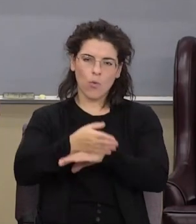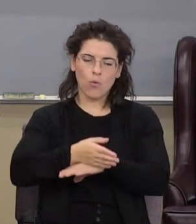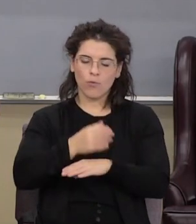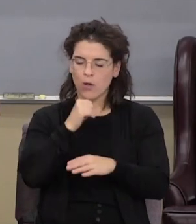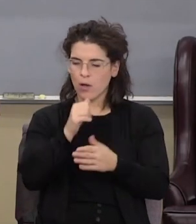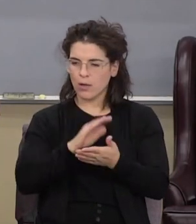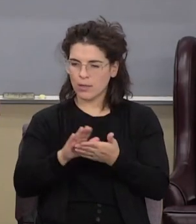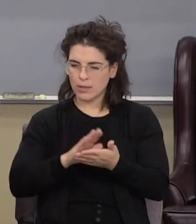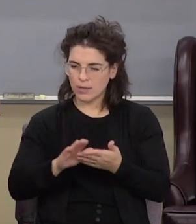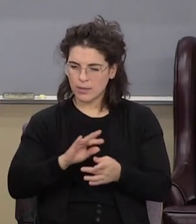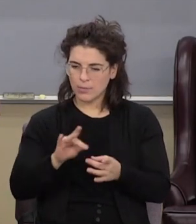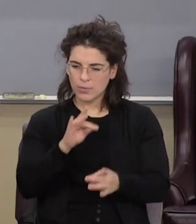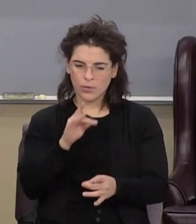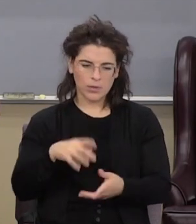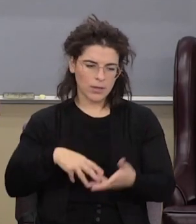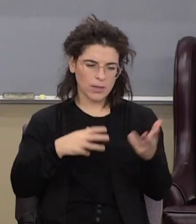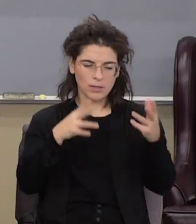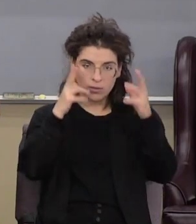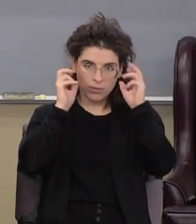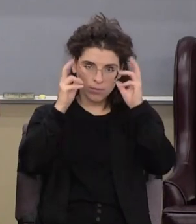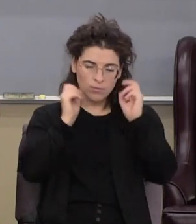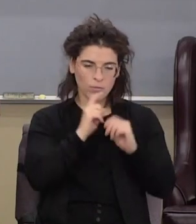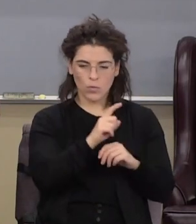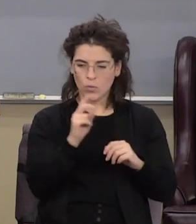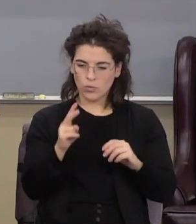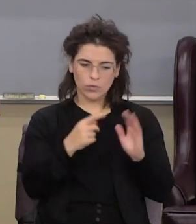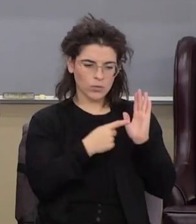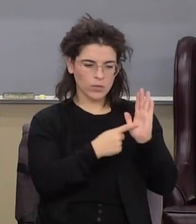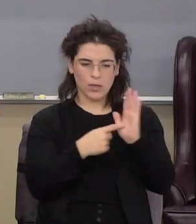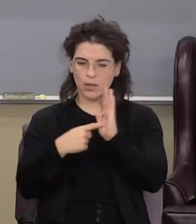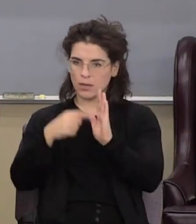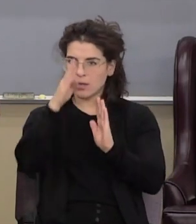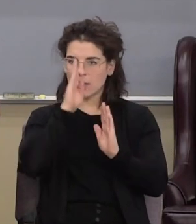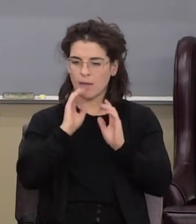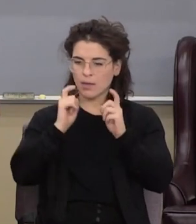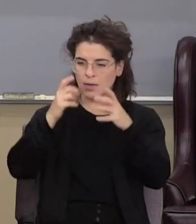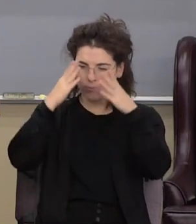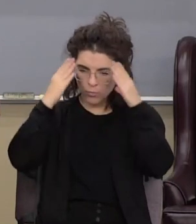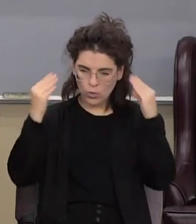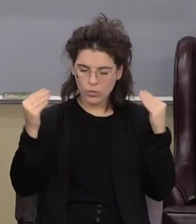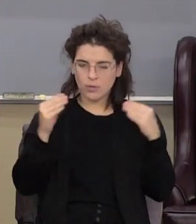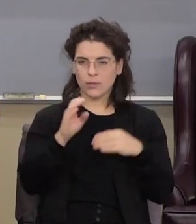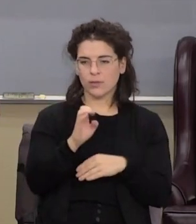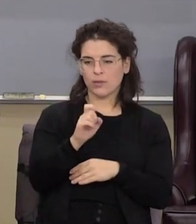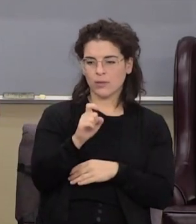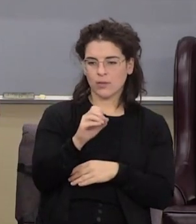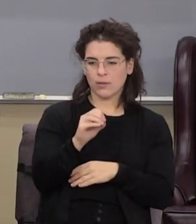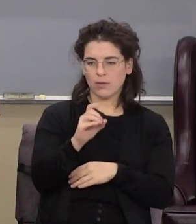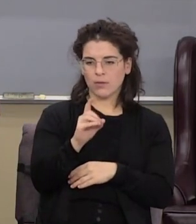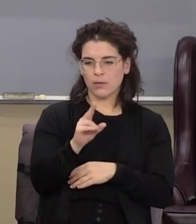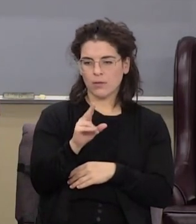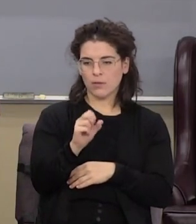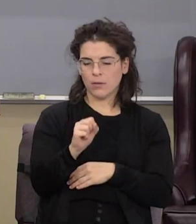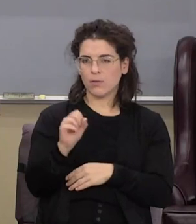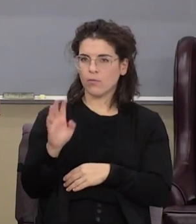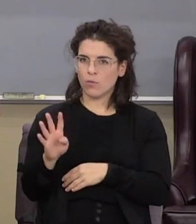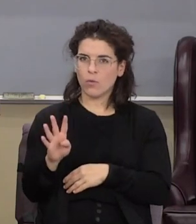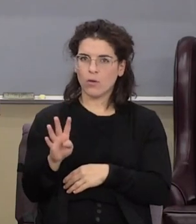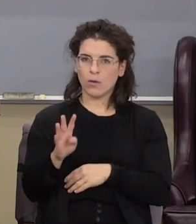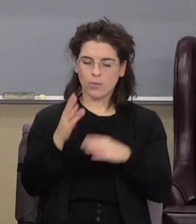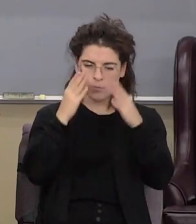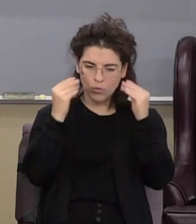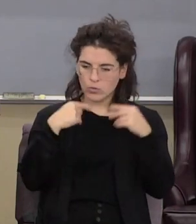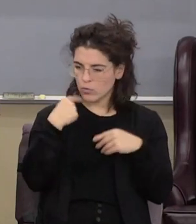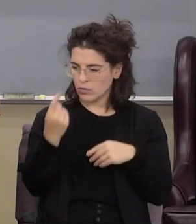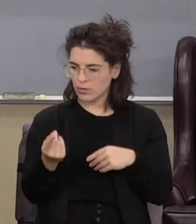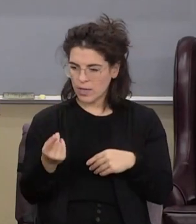casting out the devils that's the two signs God gave Moses in Exodus chapter 4 when he says Moses go tell